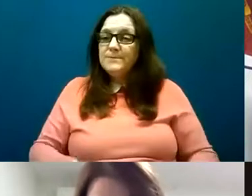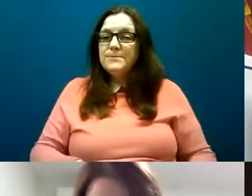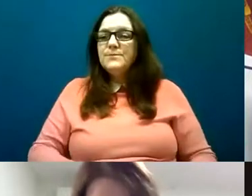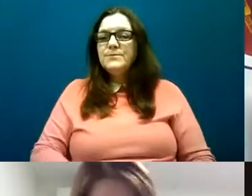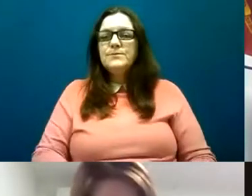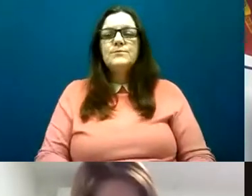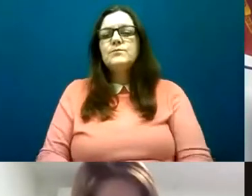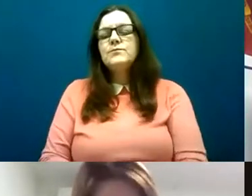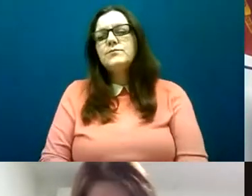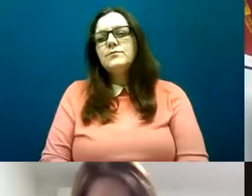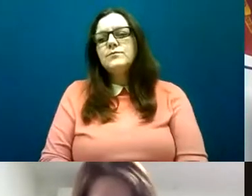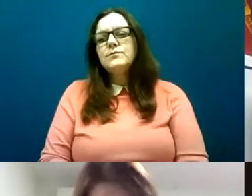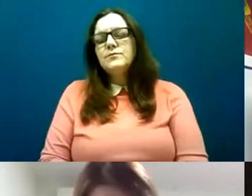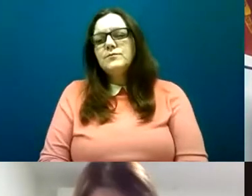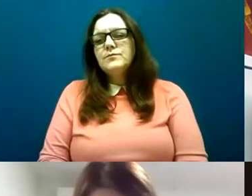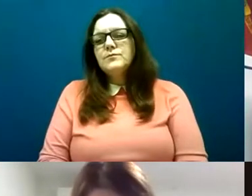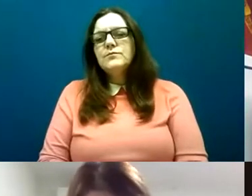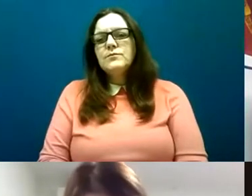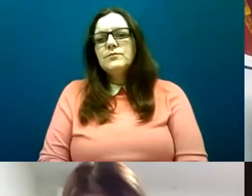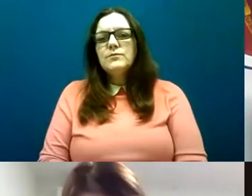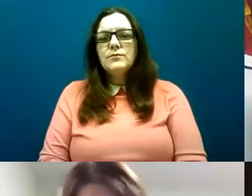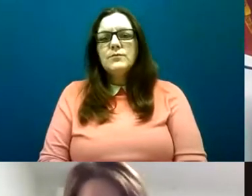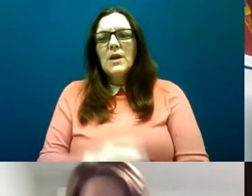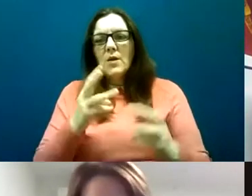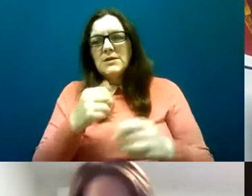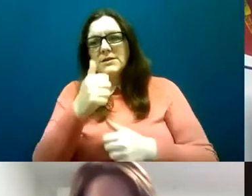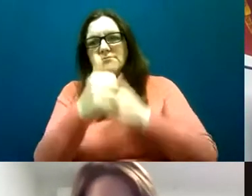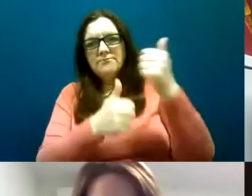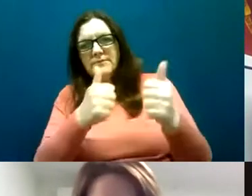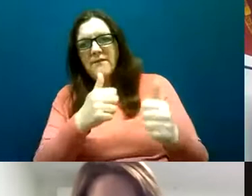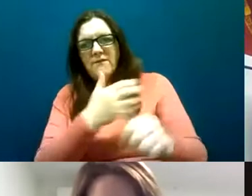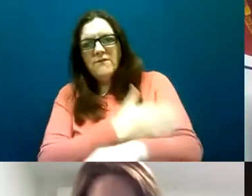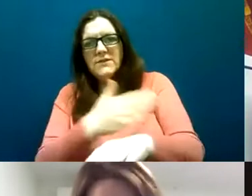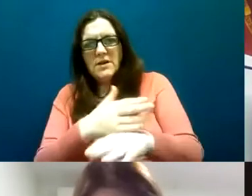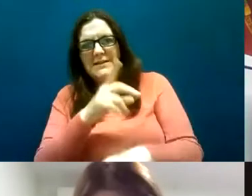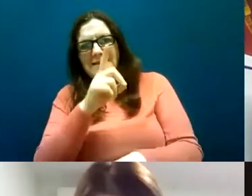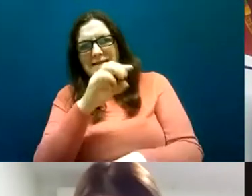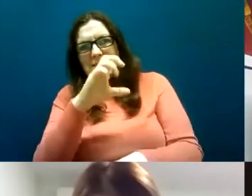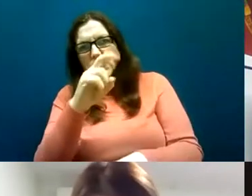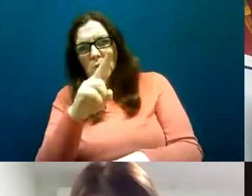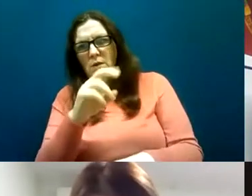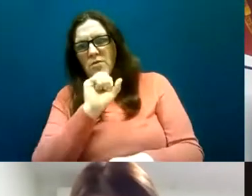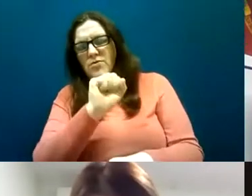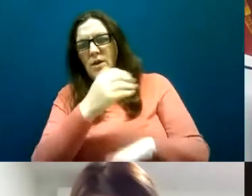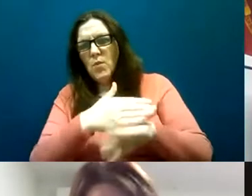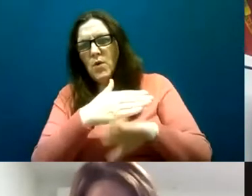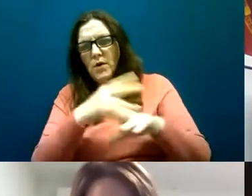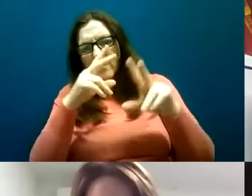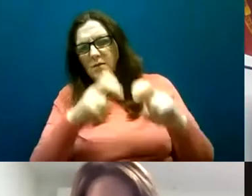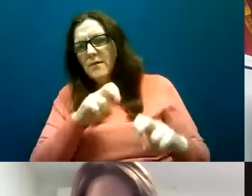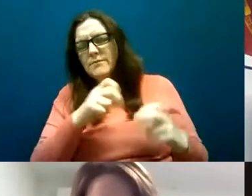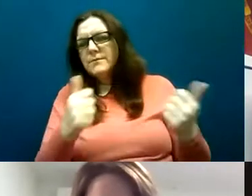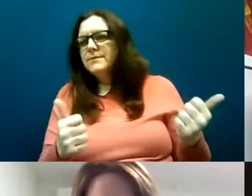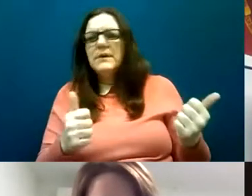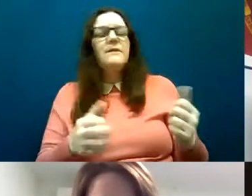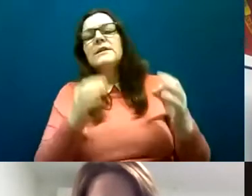yeah great I suppose I'll start with just commending DCU on their work really fantastic to